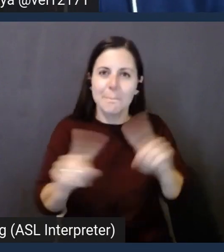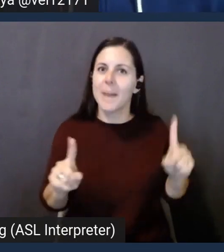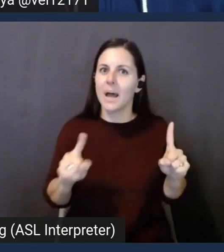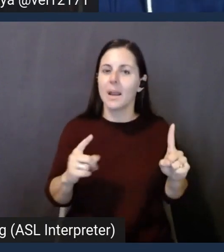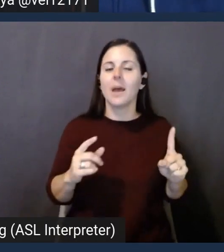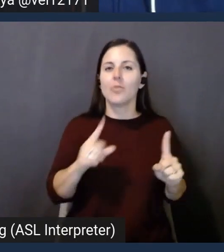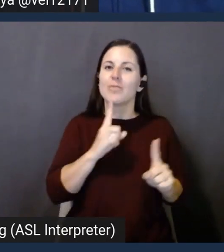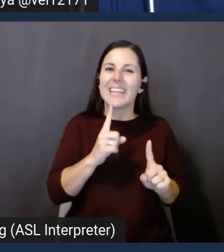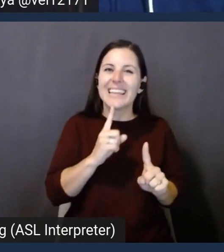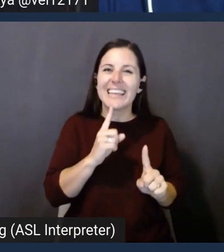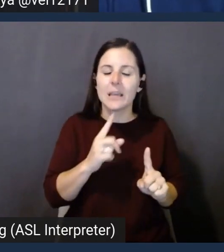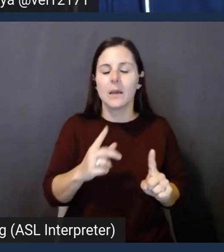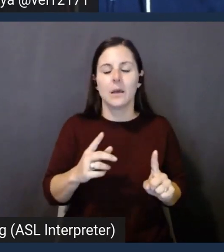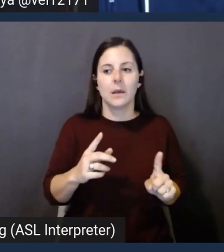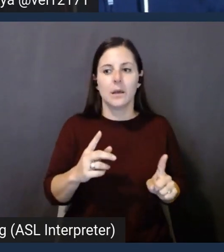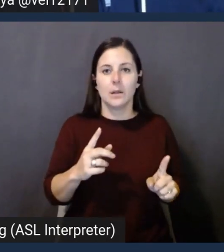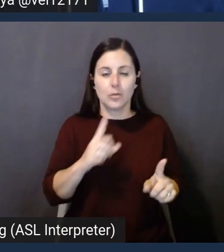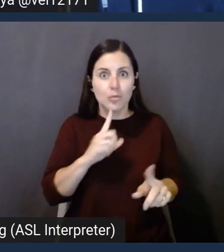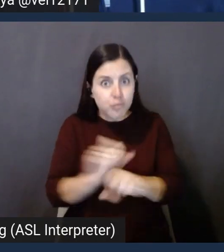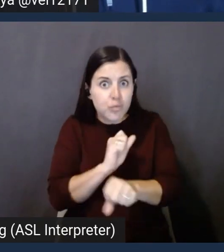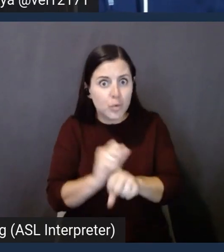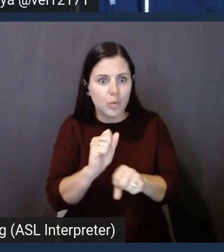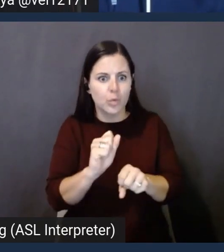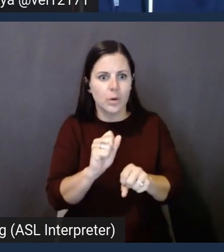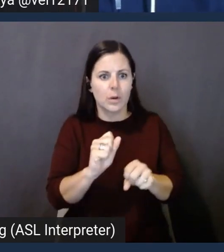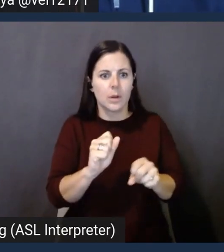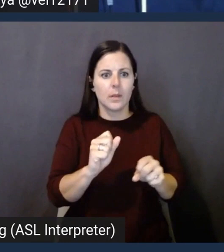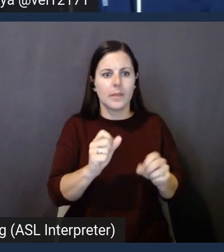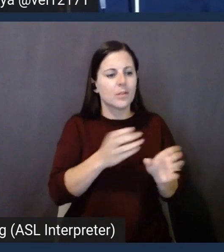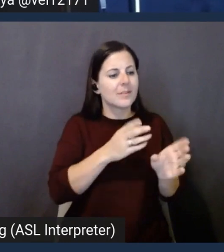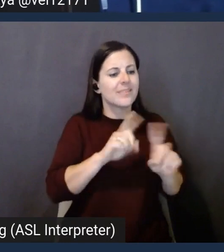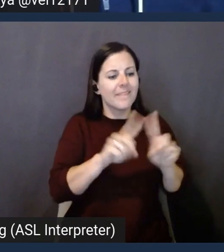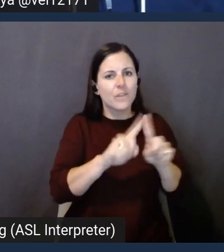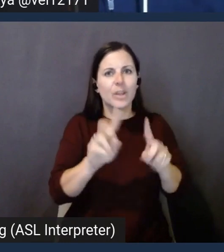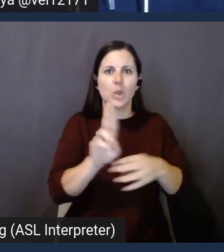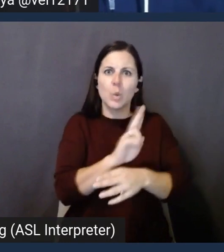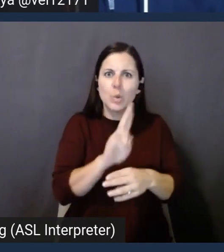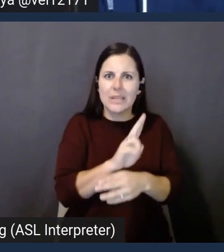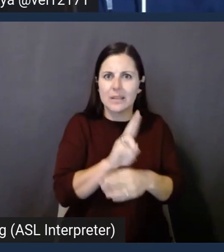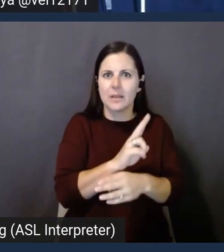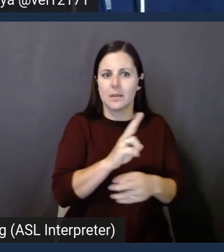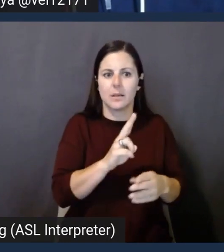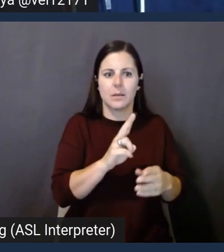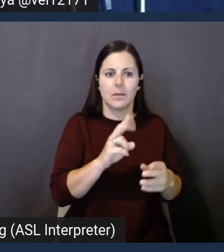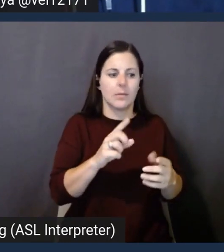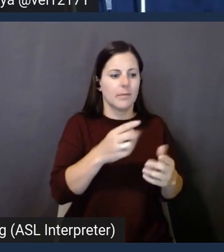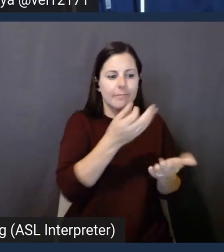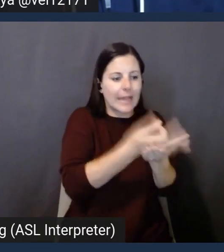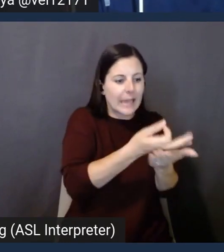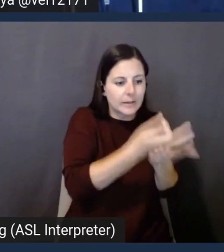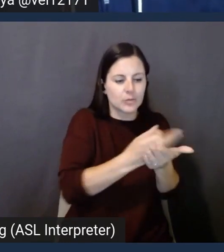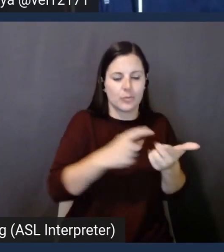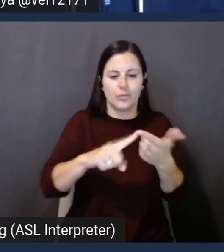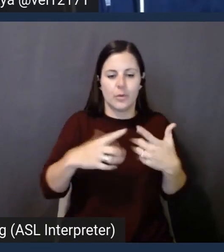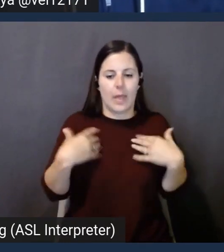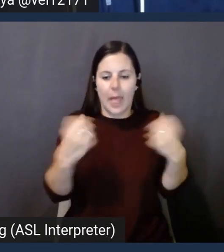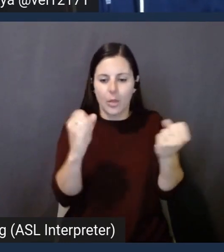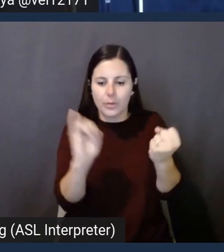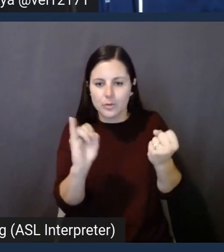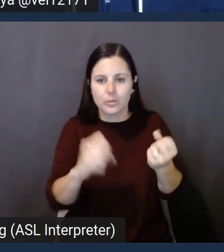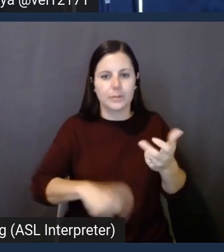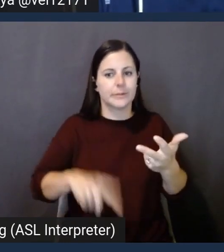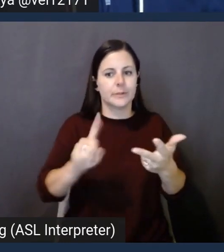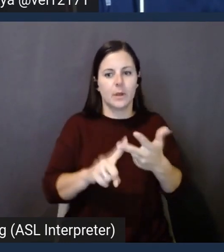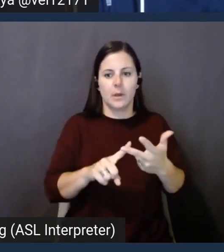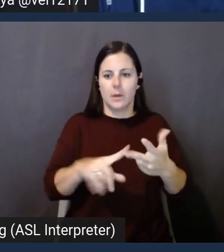exactly that, right? It caters to multiple use cases, right? Whether you're in the financial sector, whether you're in healthcare, you're owning a